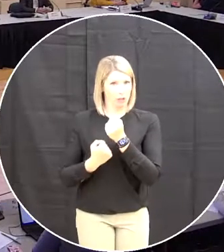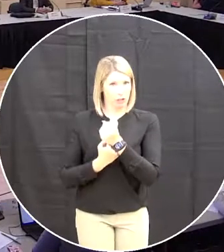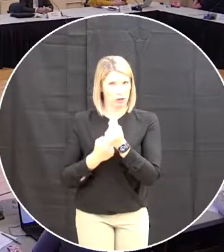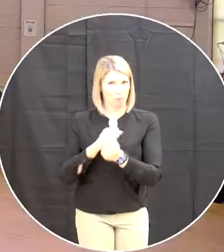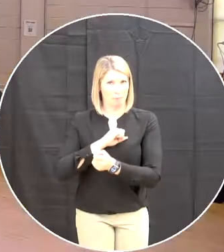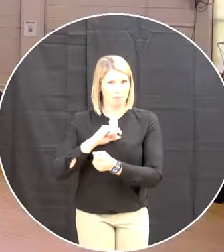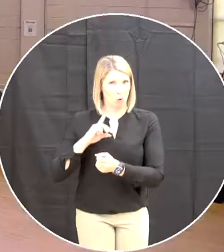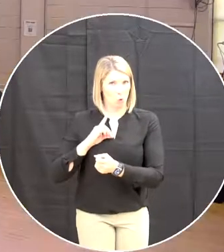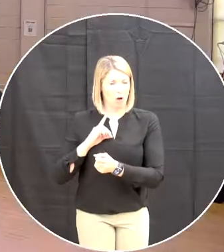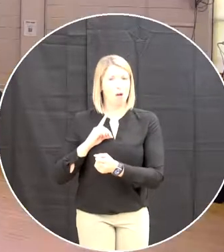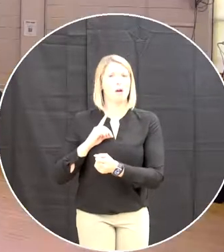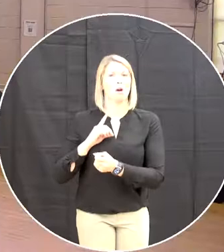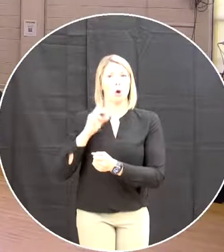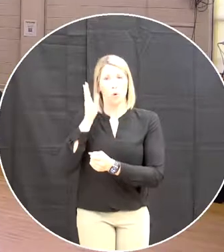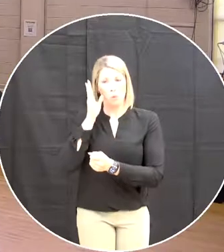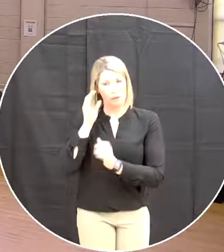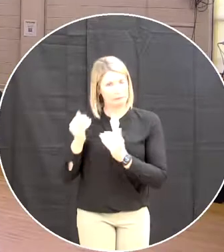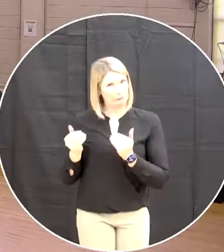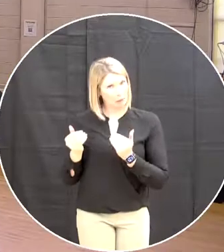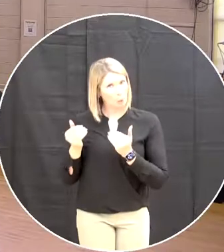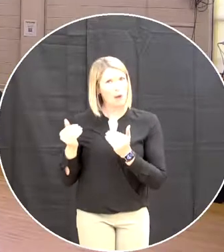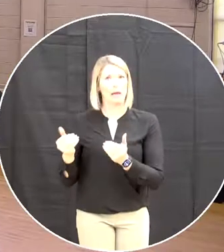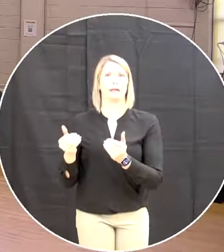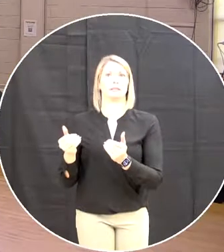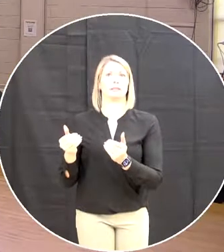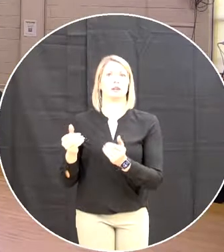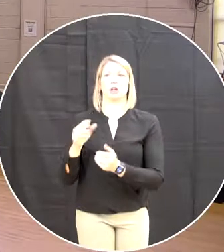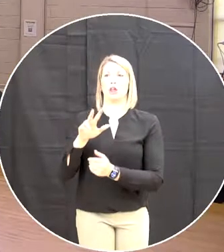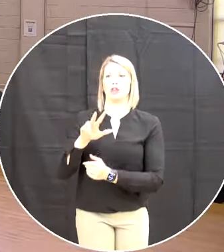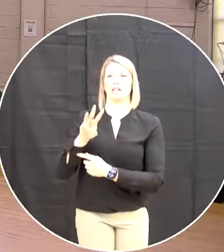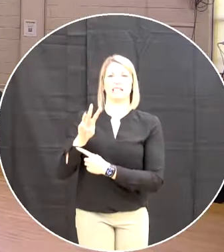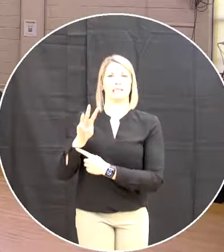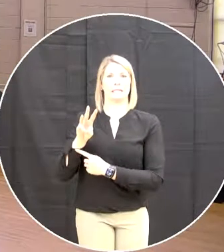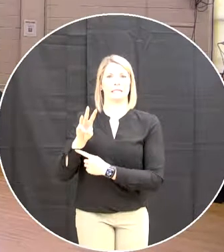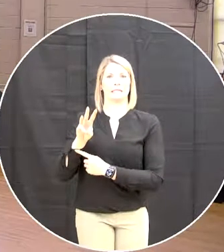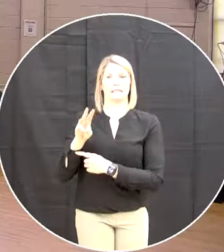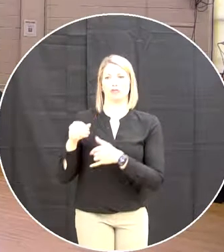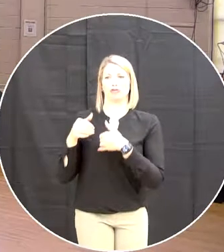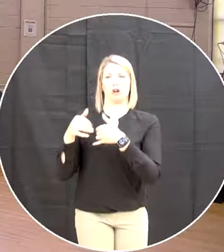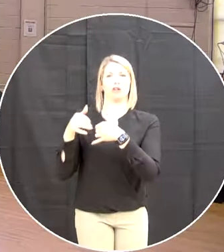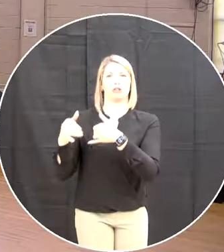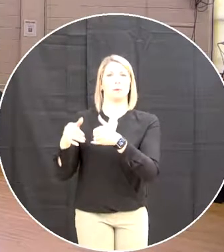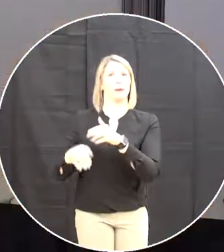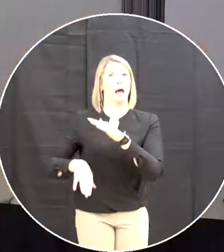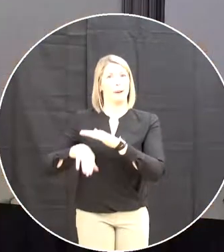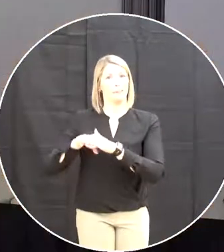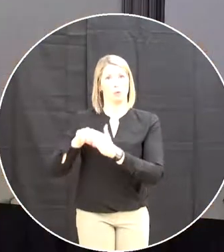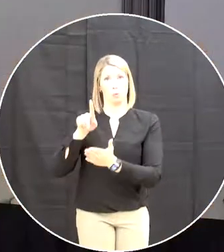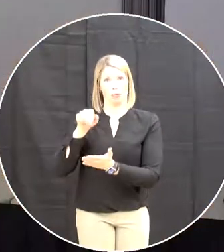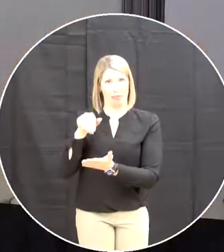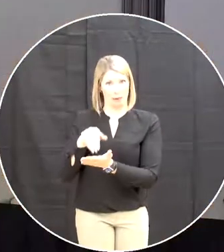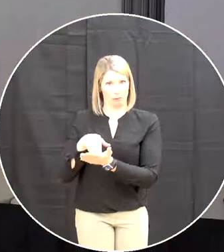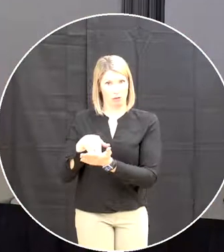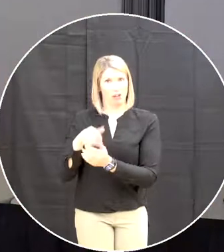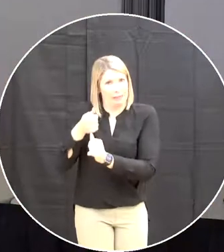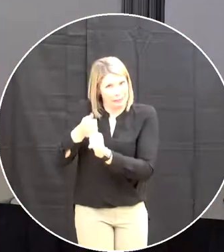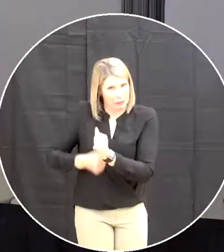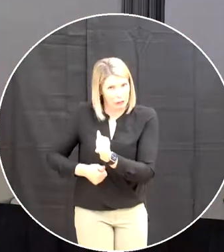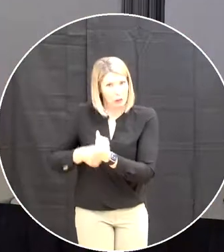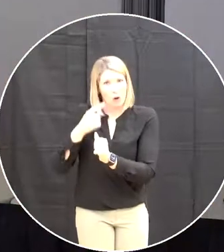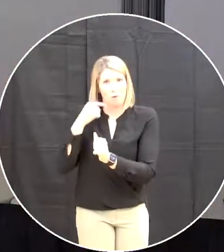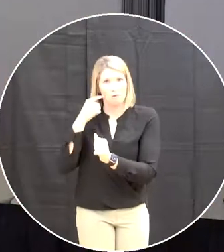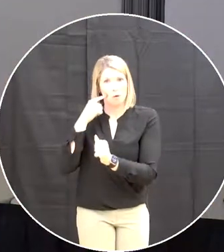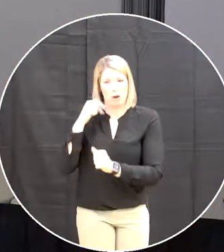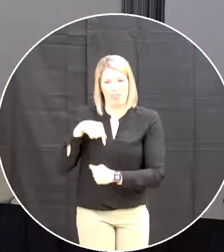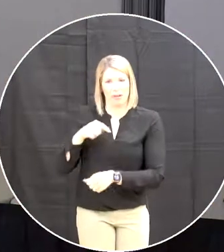approves to proceed with the 36 scholarships valued at one thousand dollars for graduating nlesd students for the 2021 school